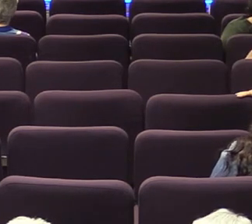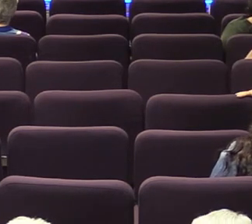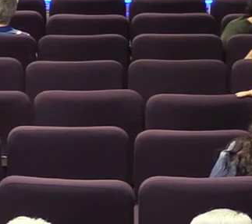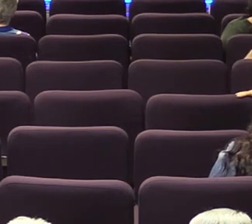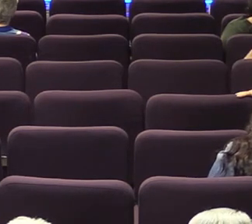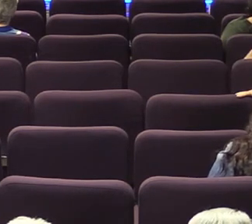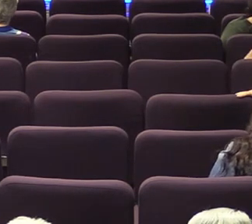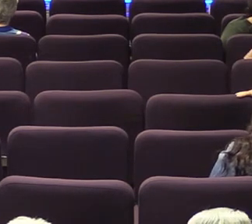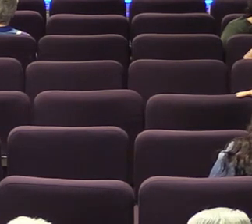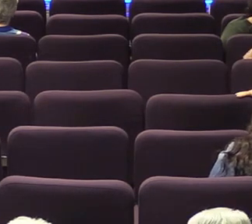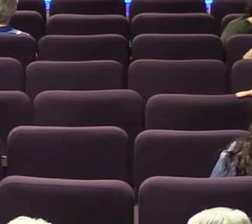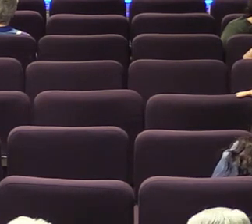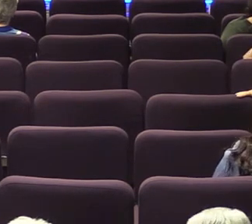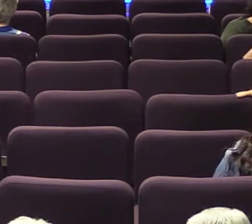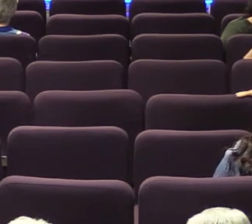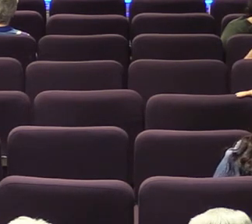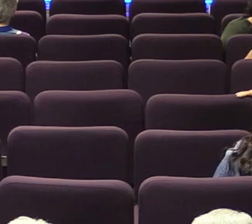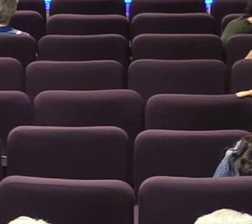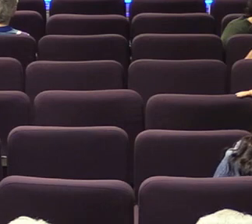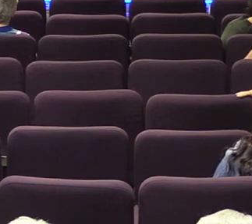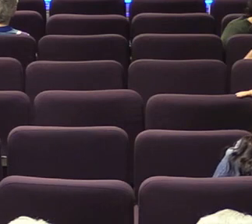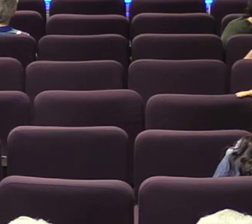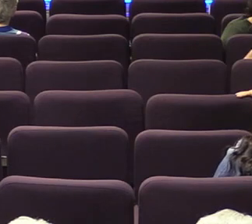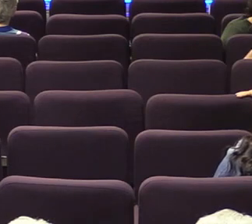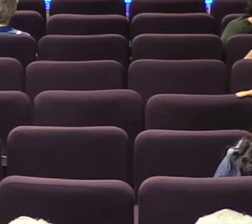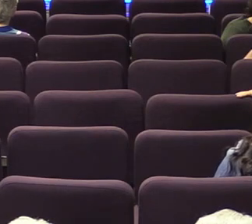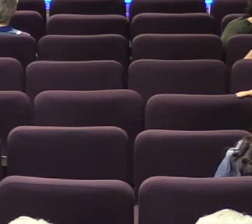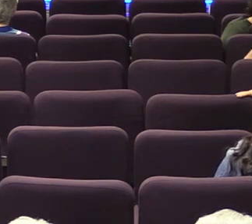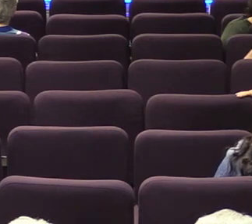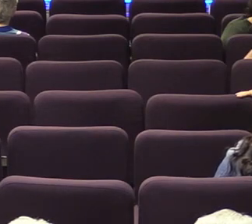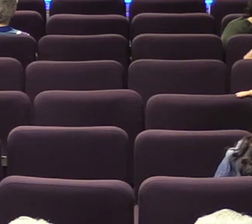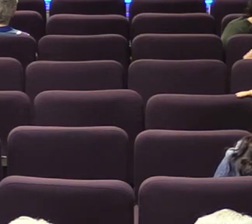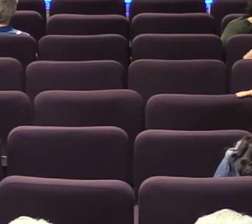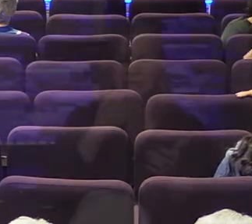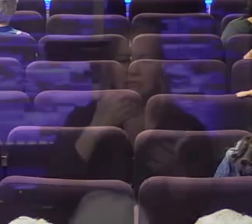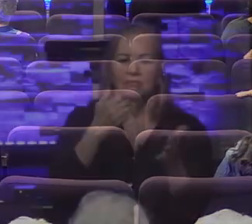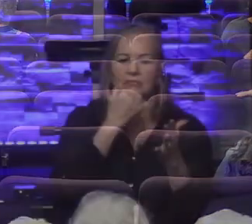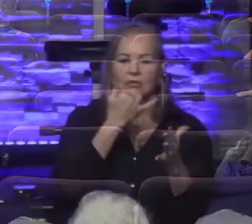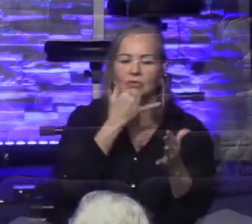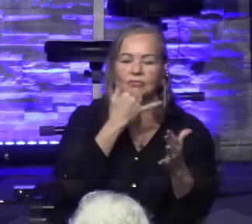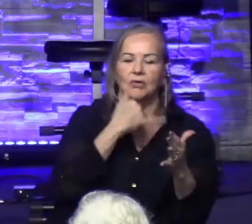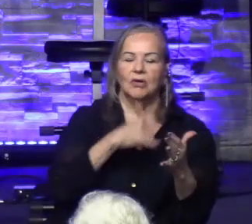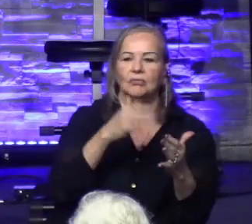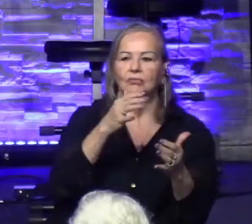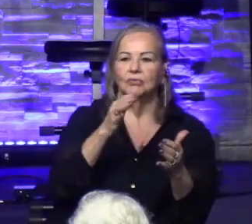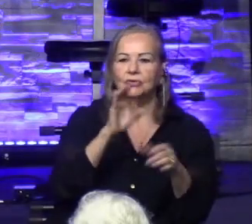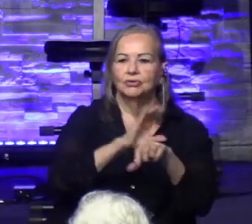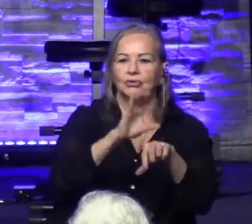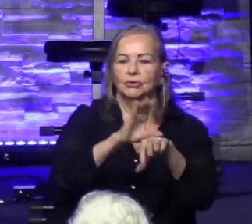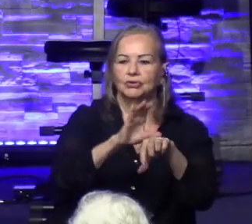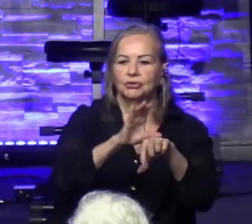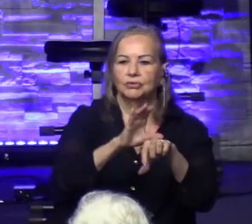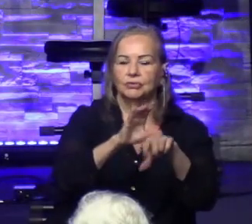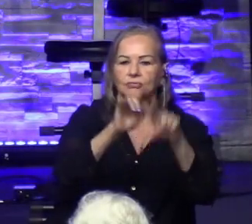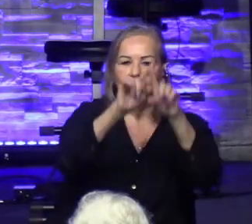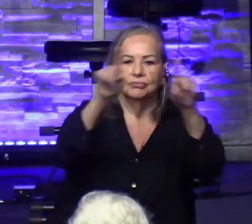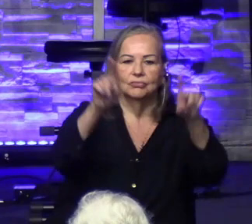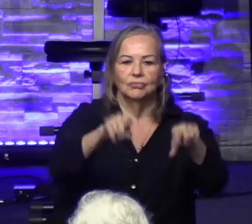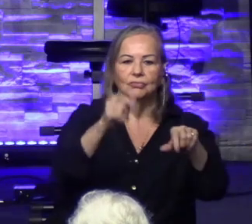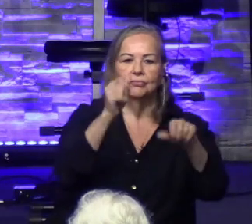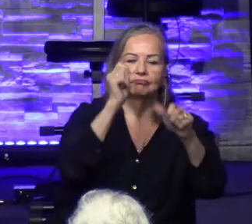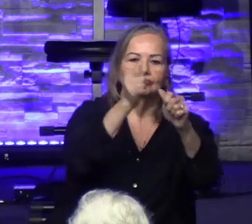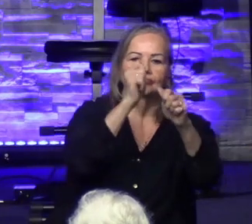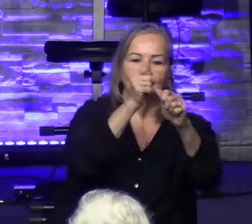It takes passion. But it's that passion that's going to be a game changer. Right? We can look at sports. Right?